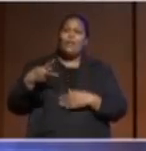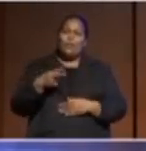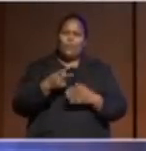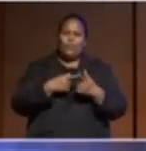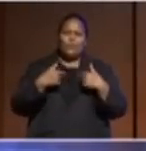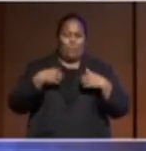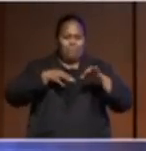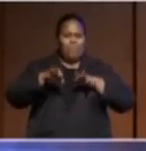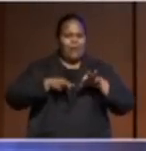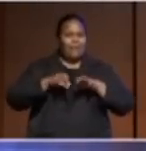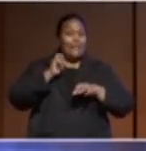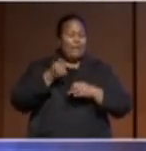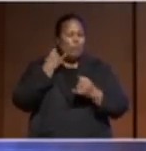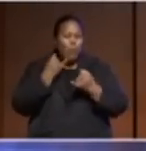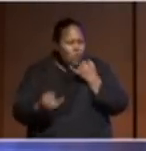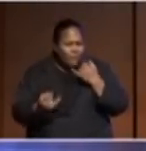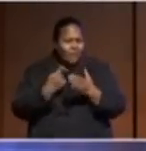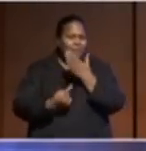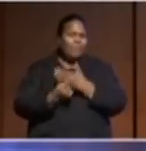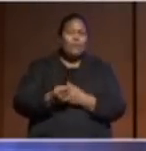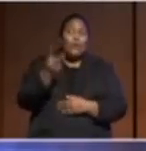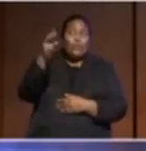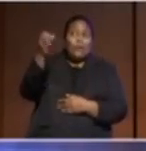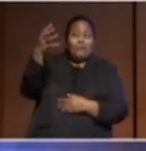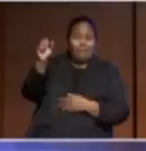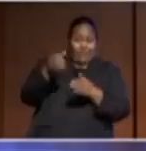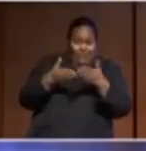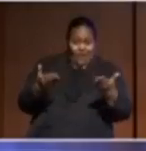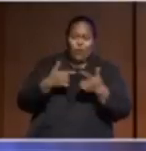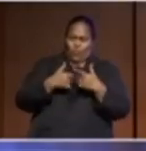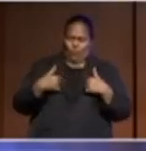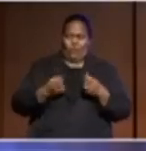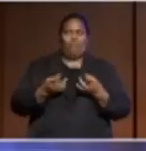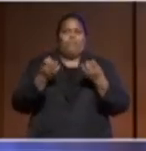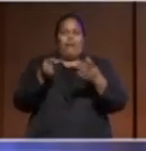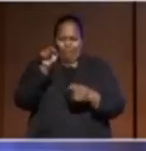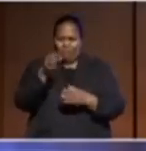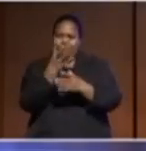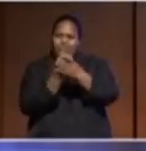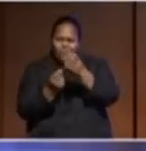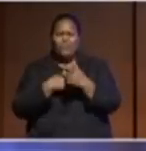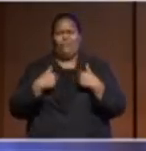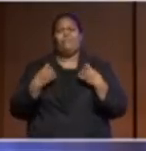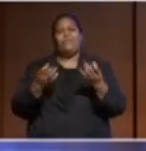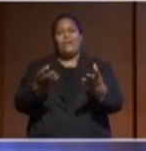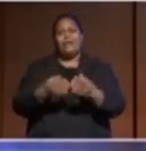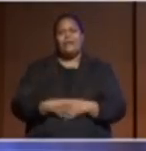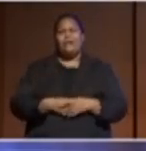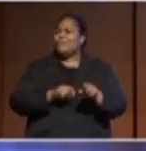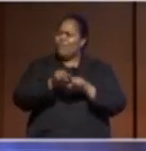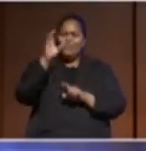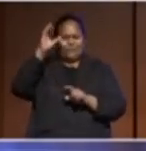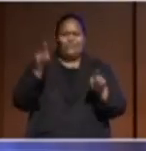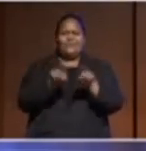case scenario. And so when we're talking about 2050, we actually have to be preparing for that scenario. Where many of the countries like Tuvalu